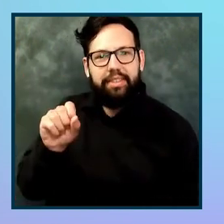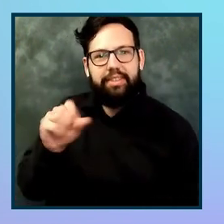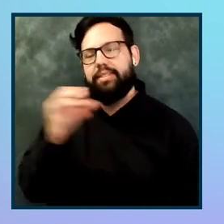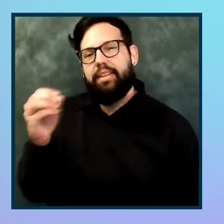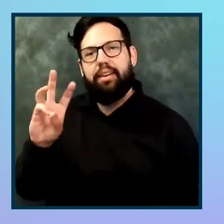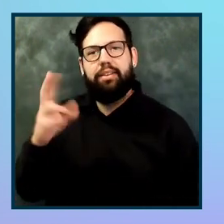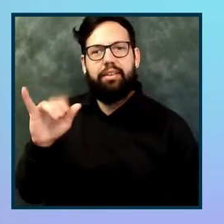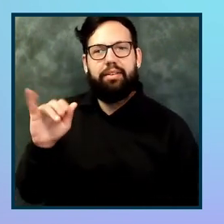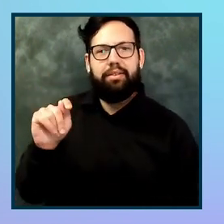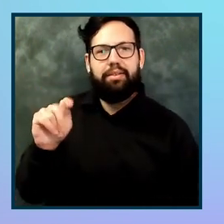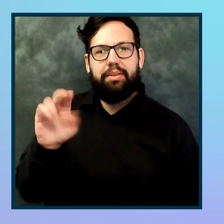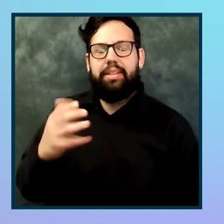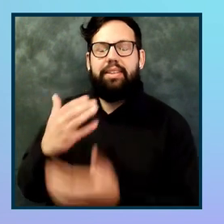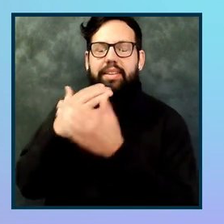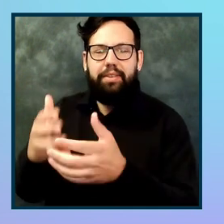Thank you so much.